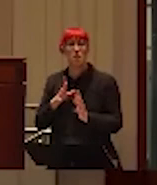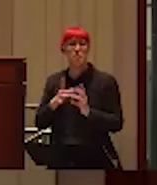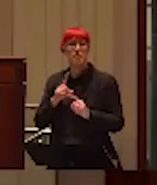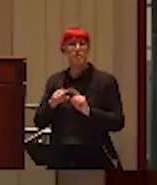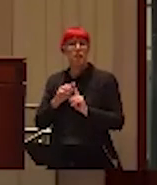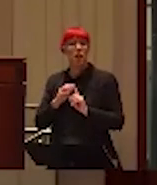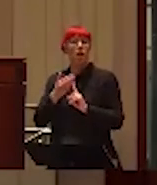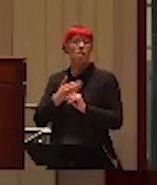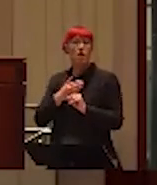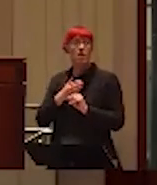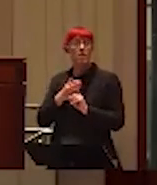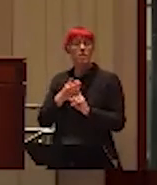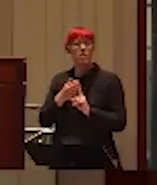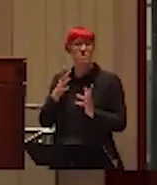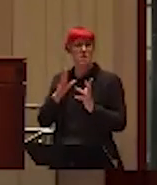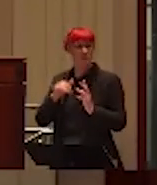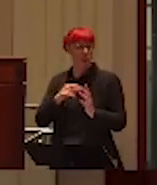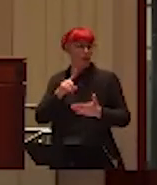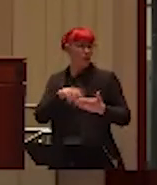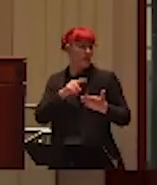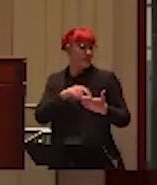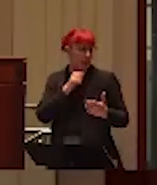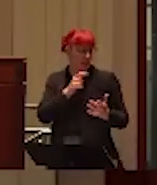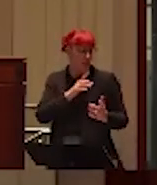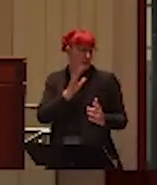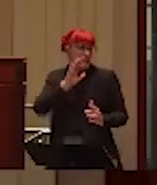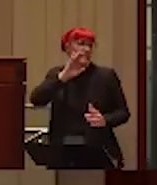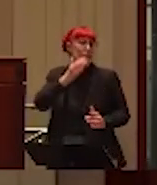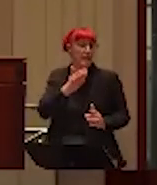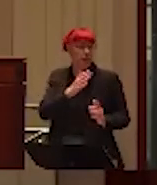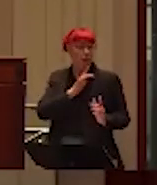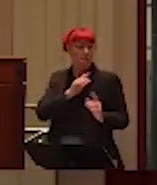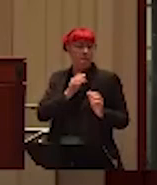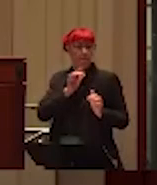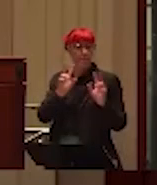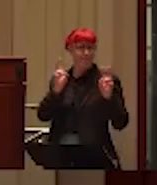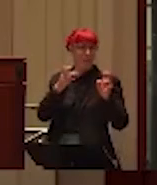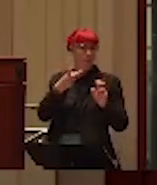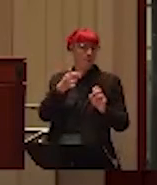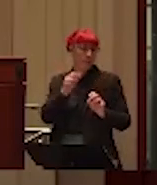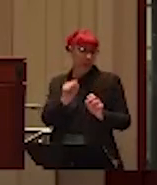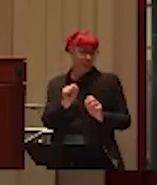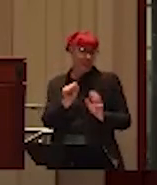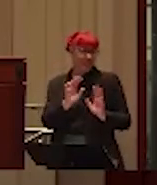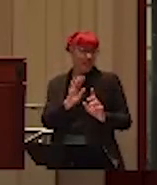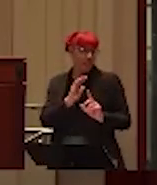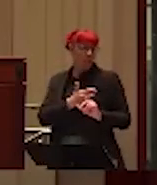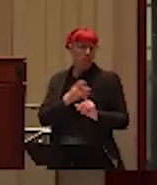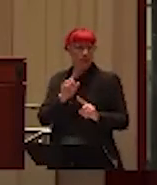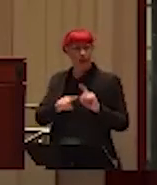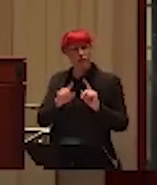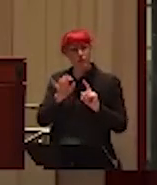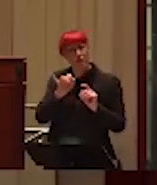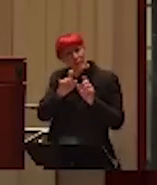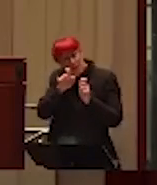a physical presentation that matches their gender identity. So there's different presentations of partner violence and